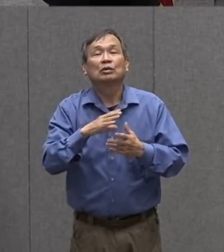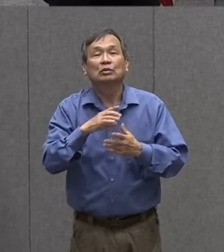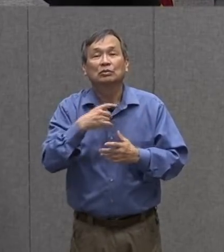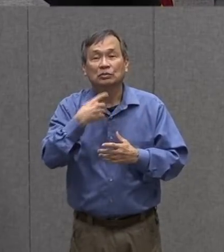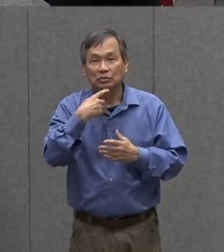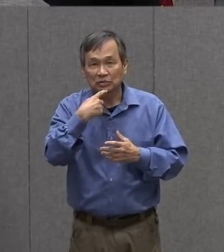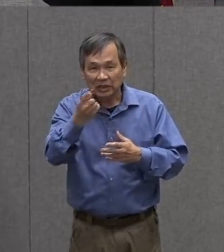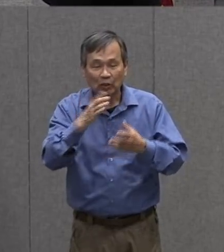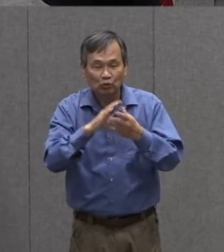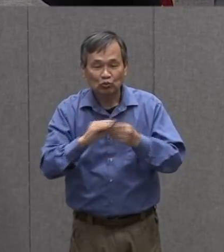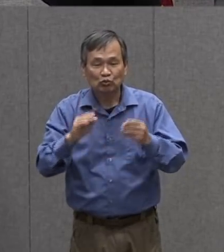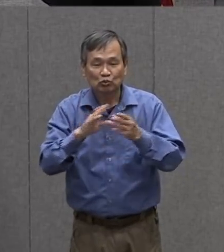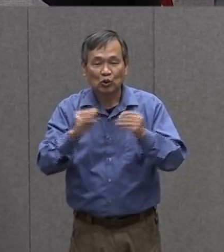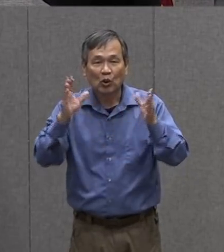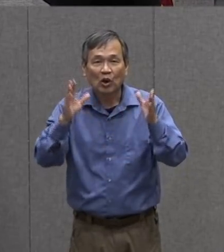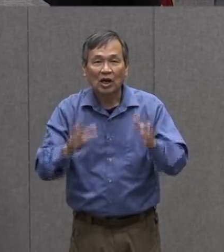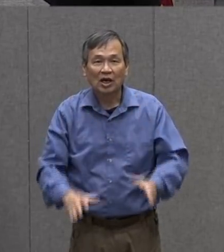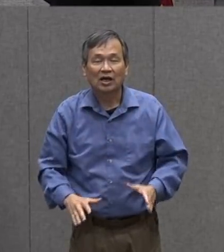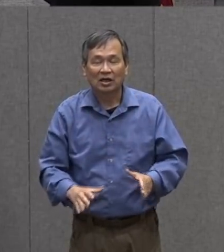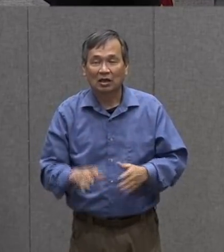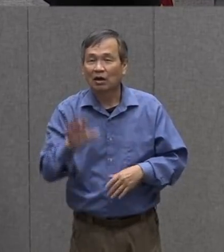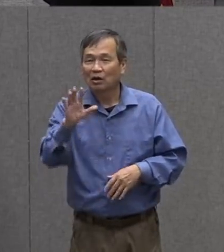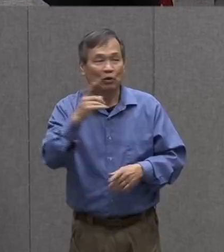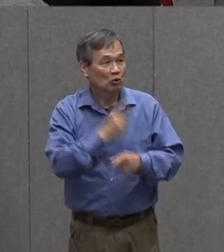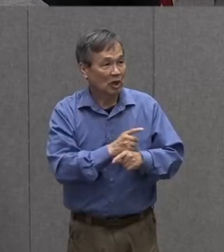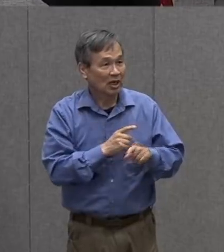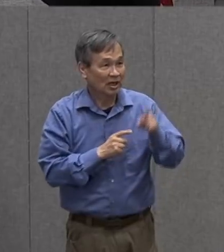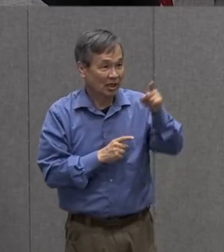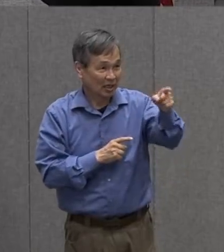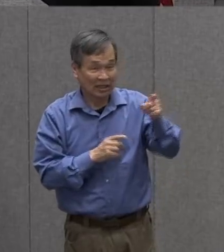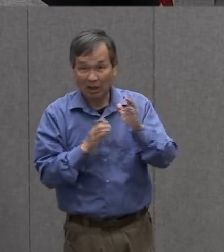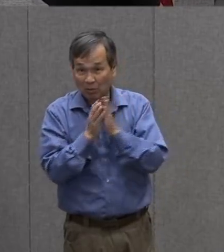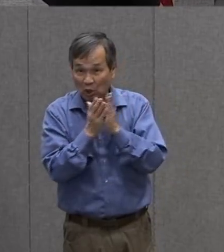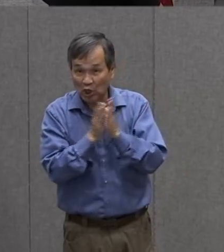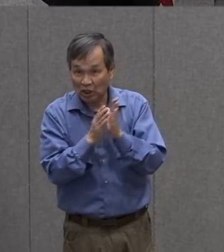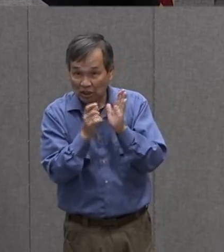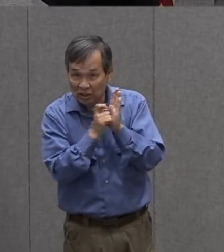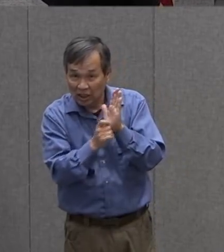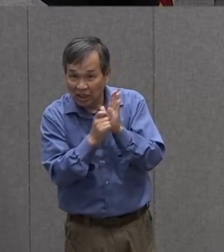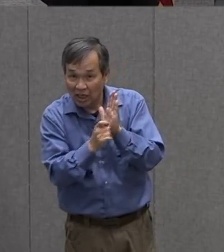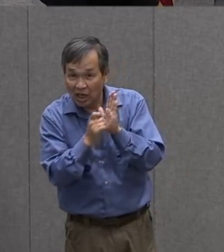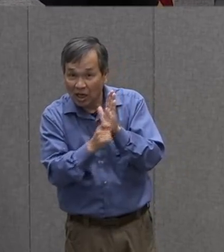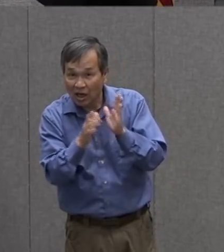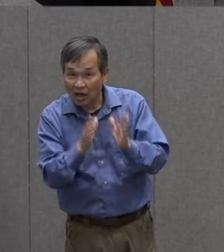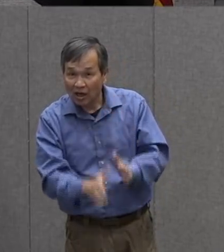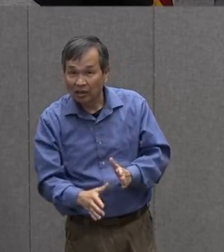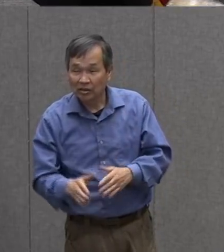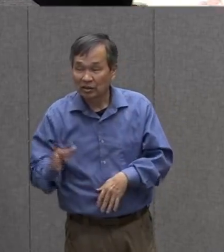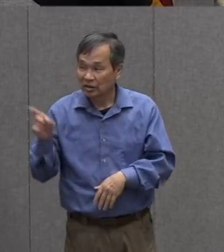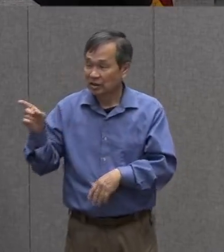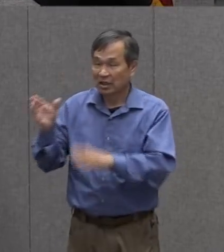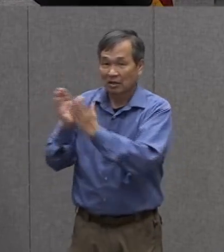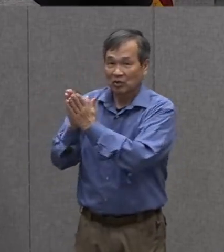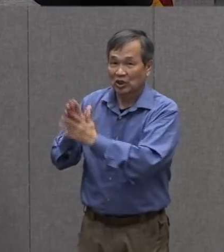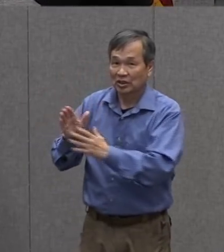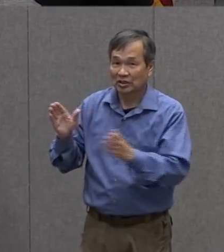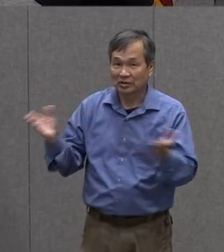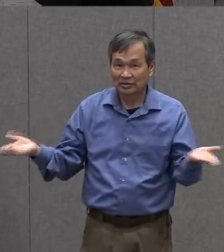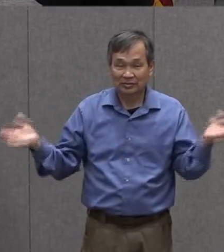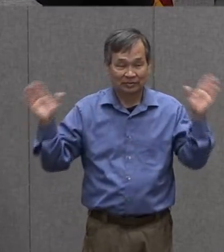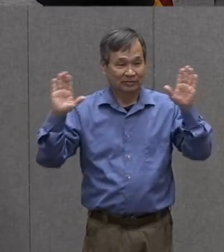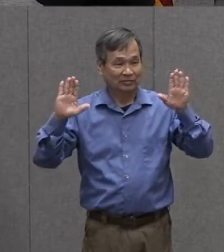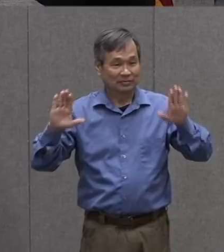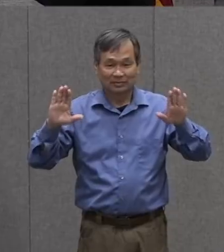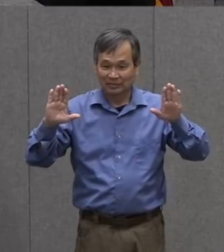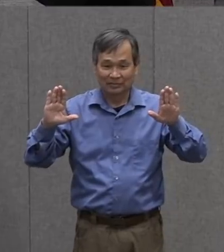storytellers storytellers so the author of this book and the author of this book probably